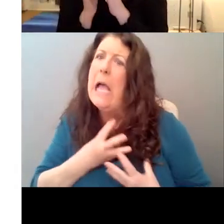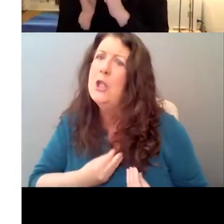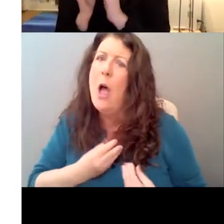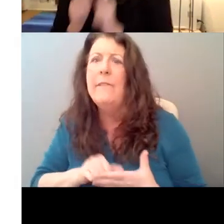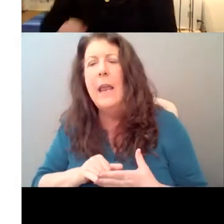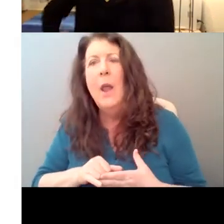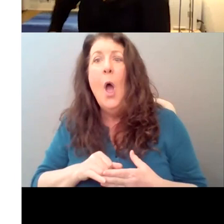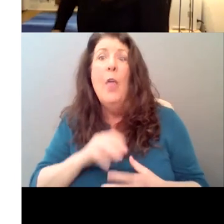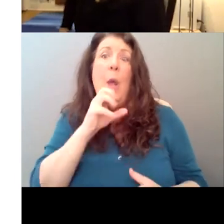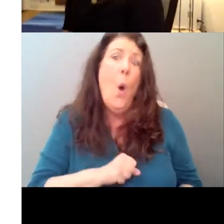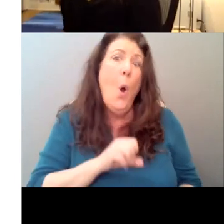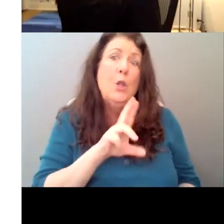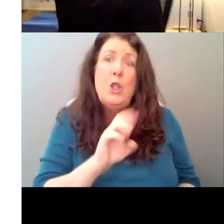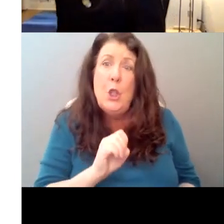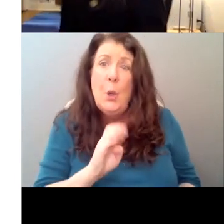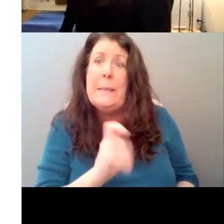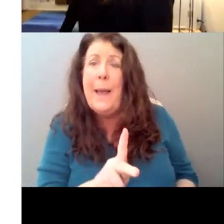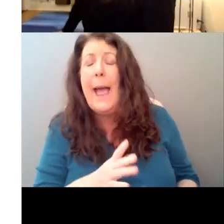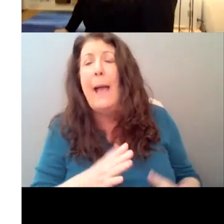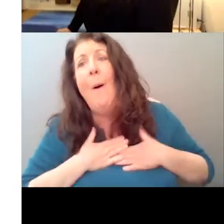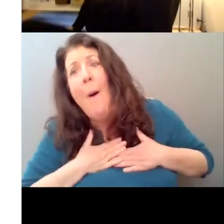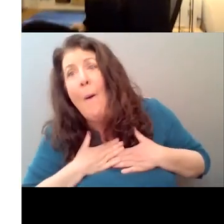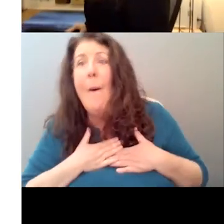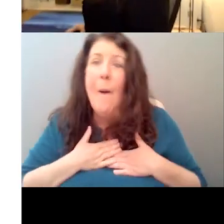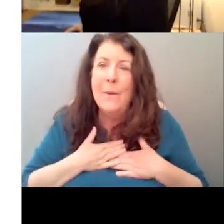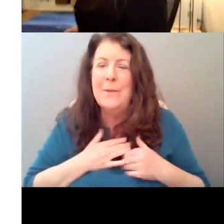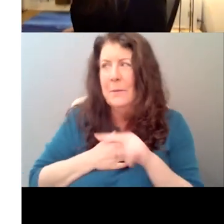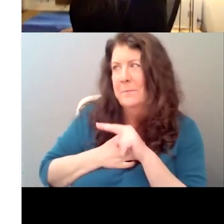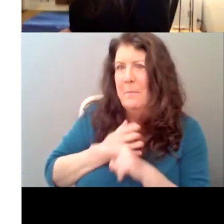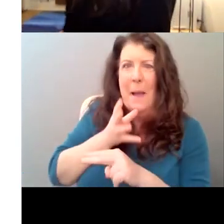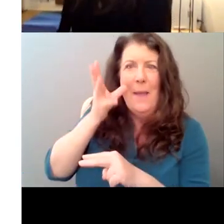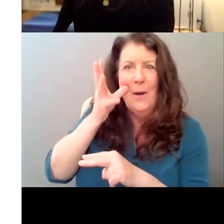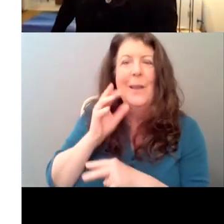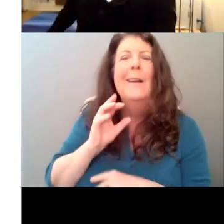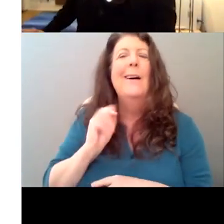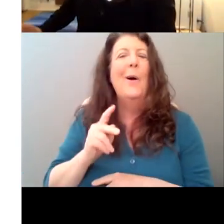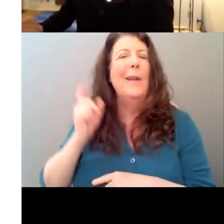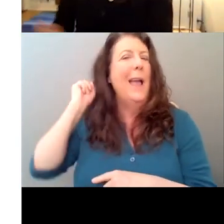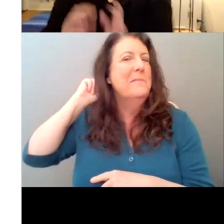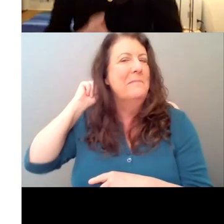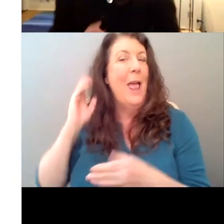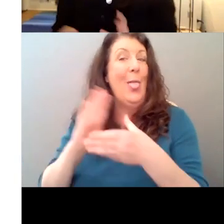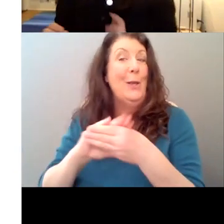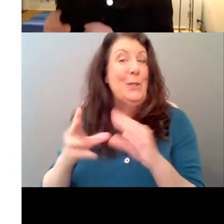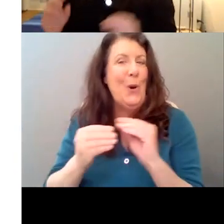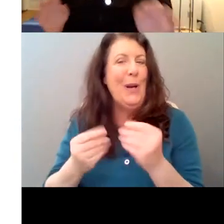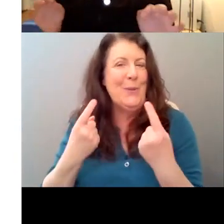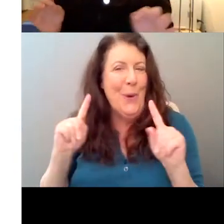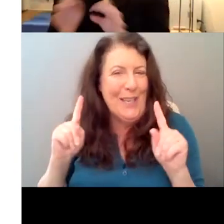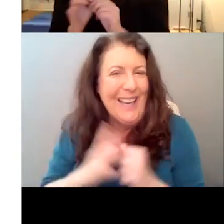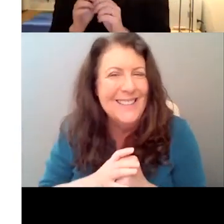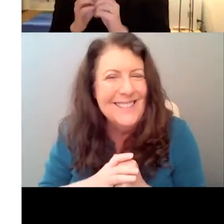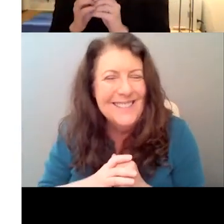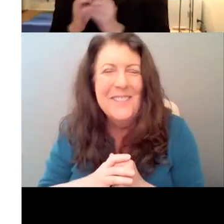you know, that the, that the story was working because, um, okay. So, so let's, let's, let's pick